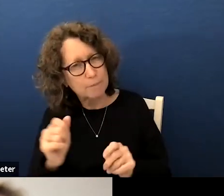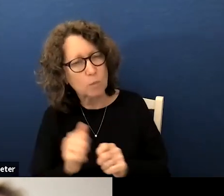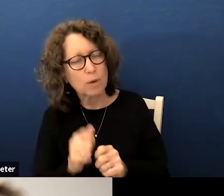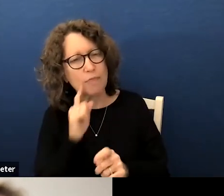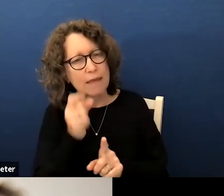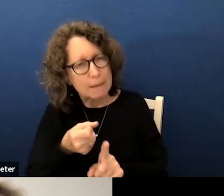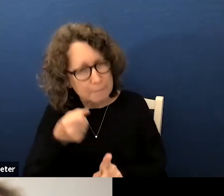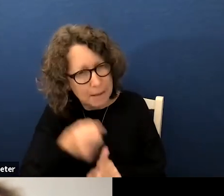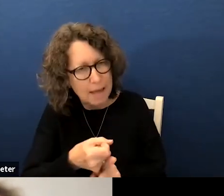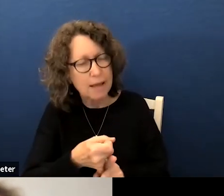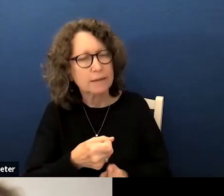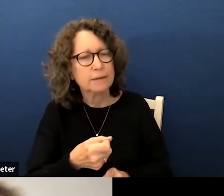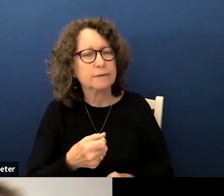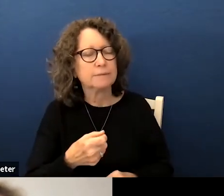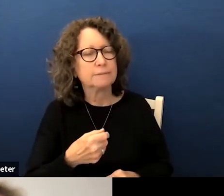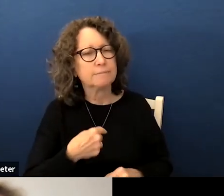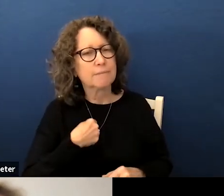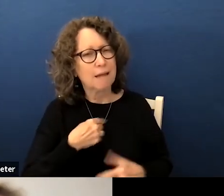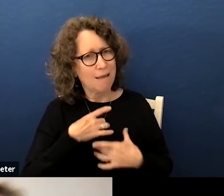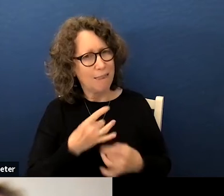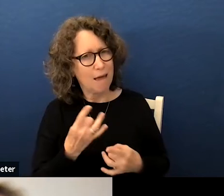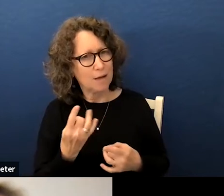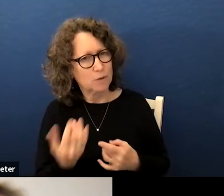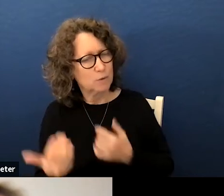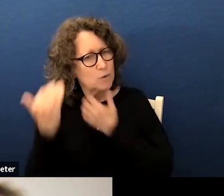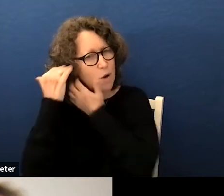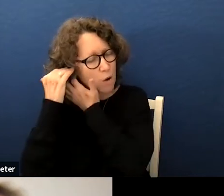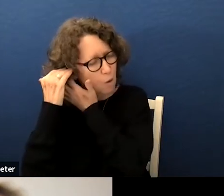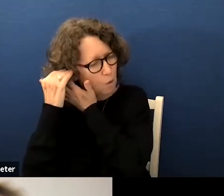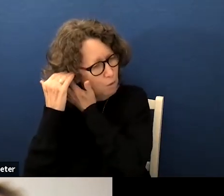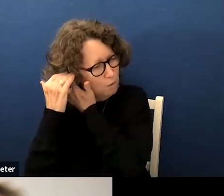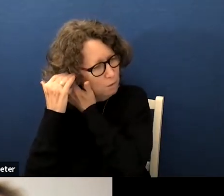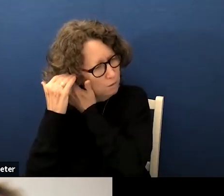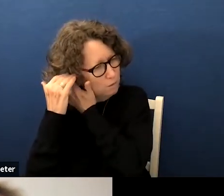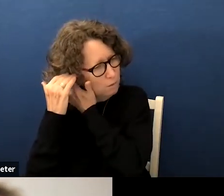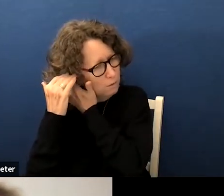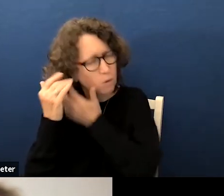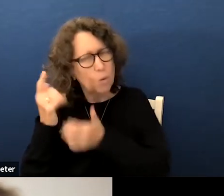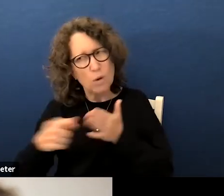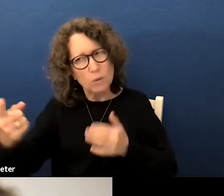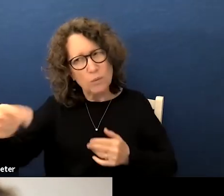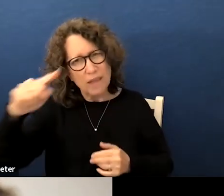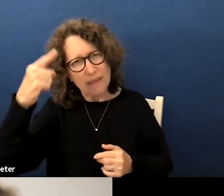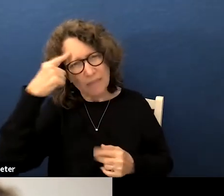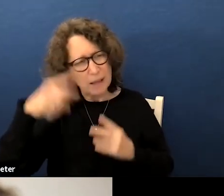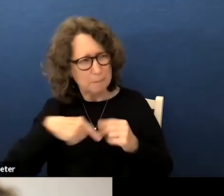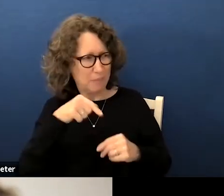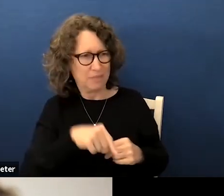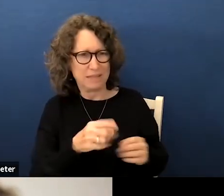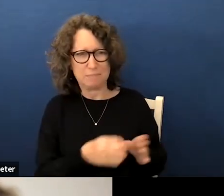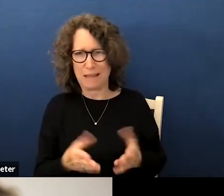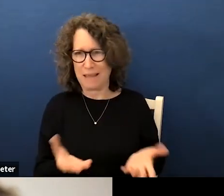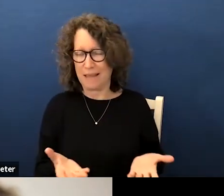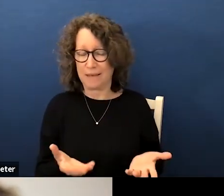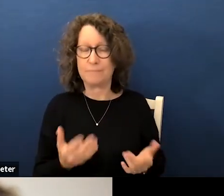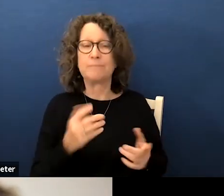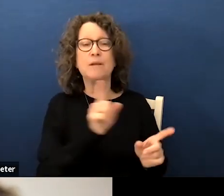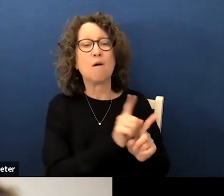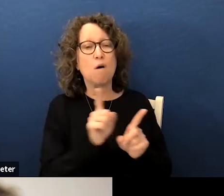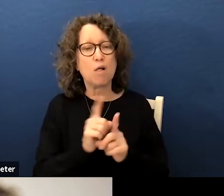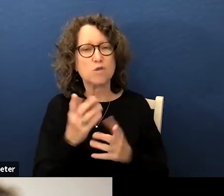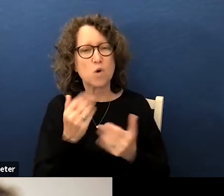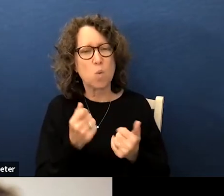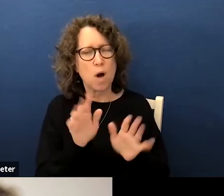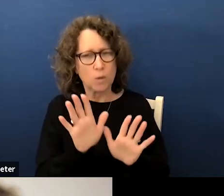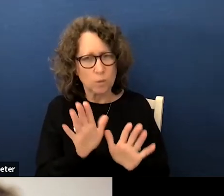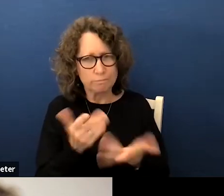impact i like to know what do they think about this i also want to take a